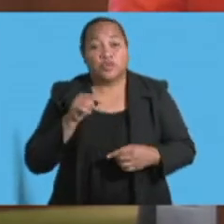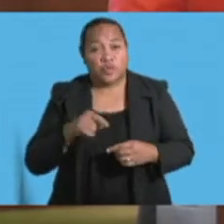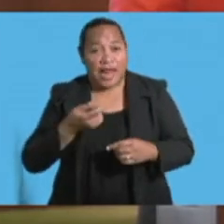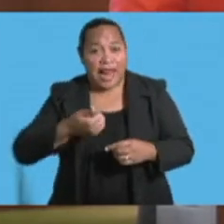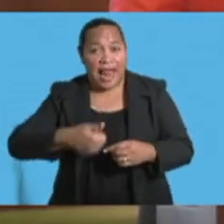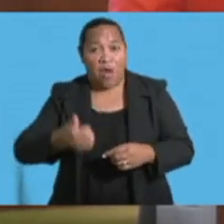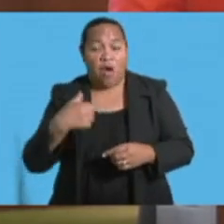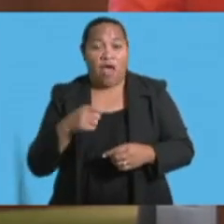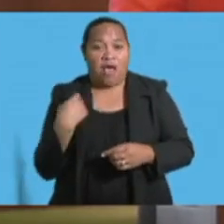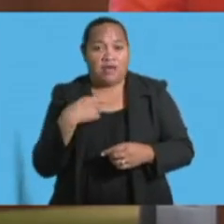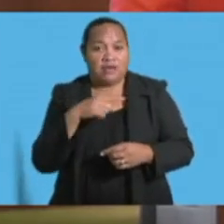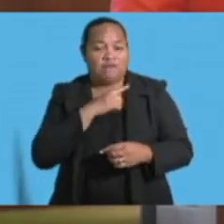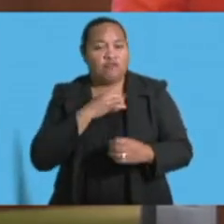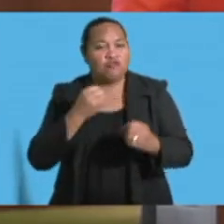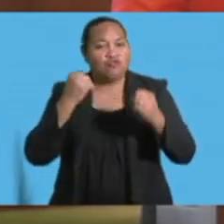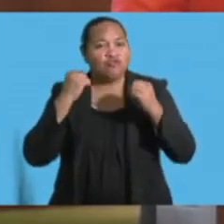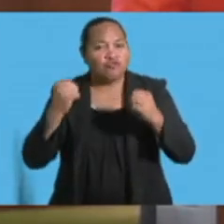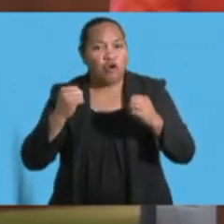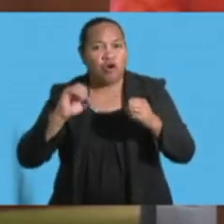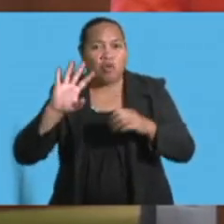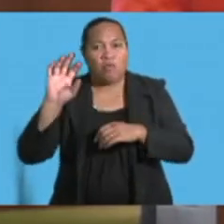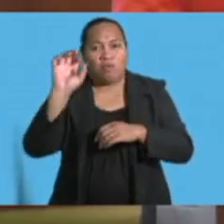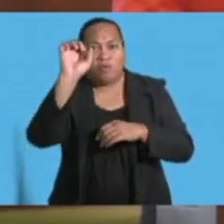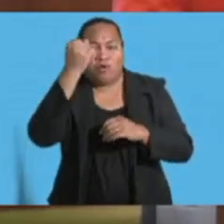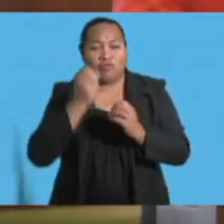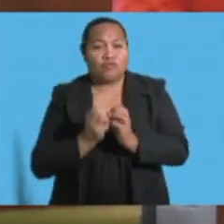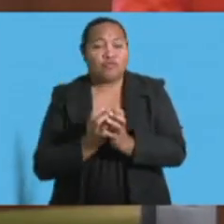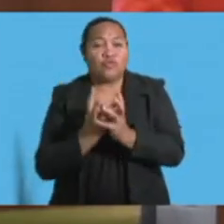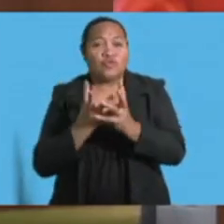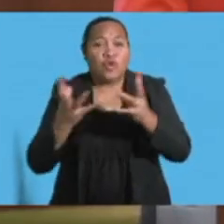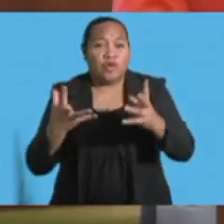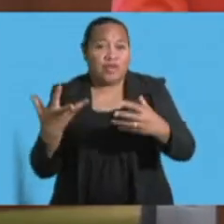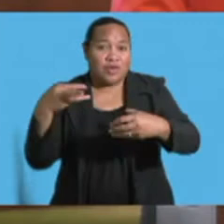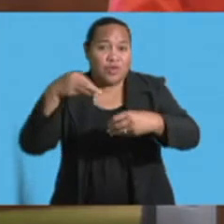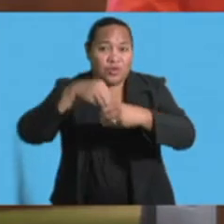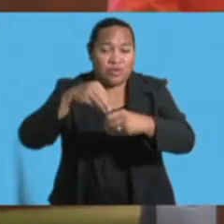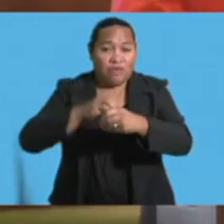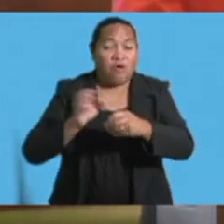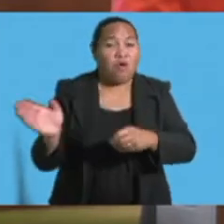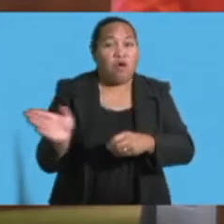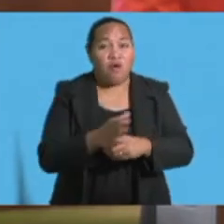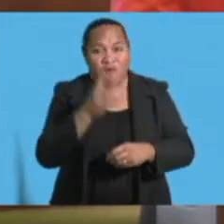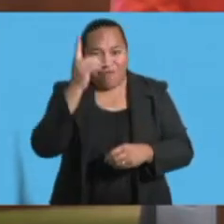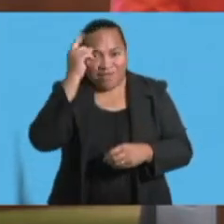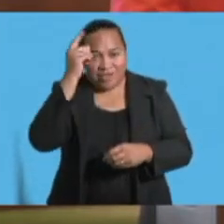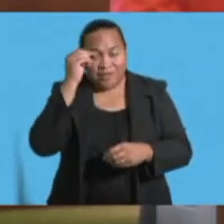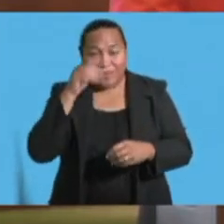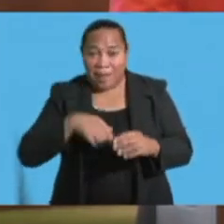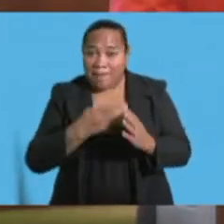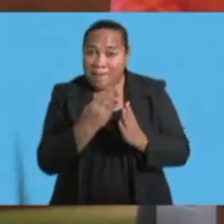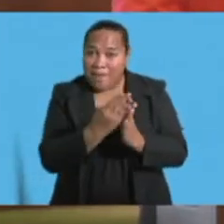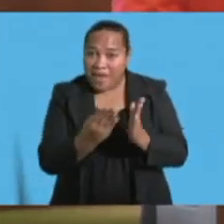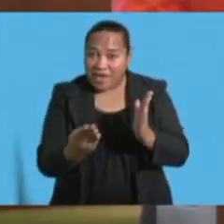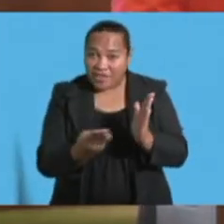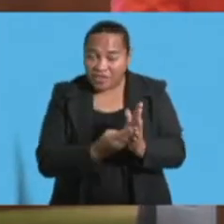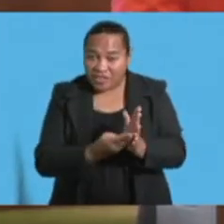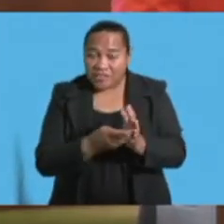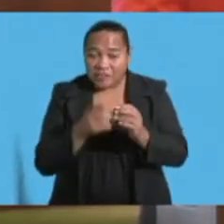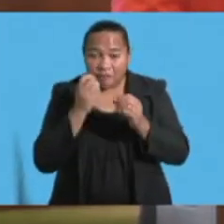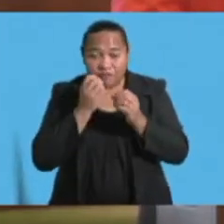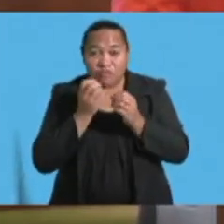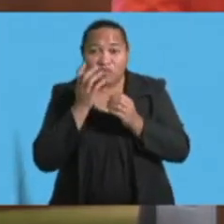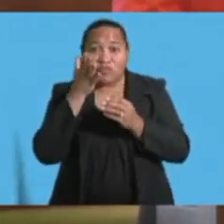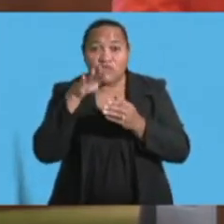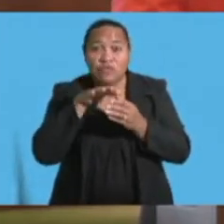strong, prosperous and inclusive growth for all Fijians. This budget, Madam Speaker, lays out the trajectory to